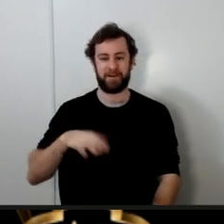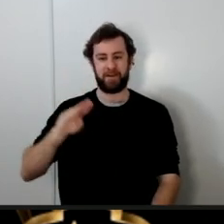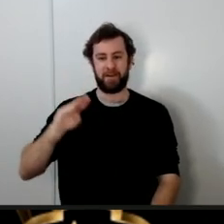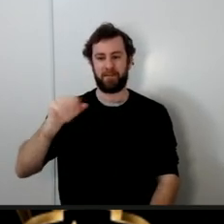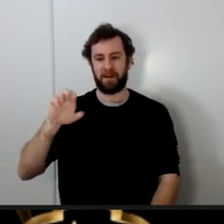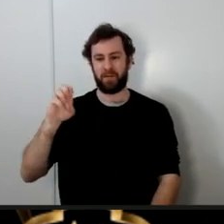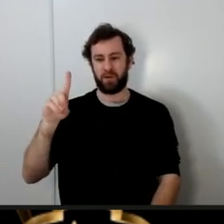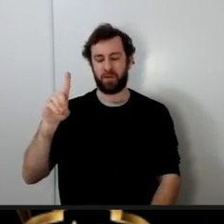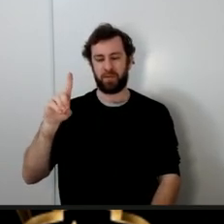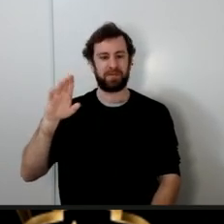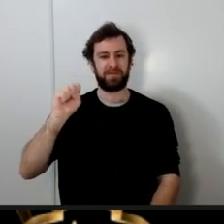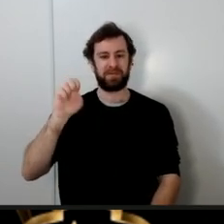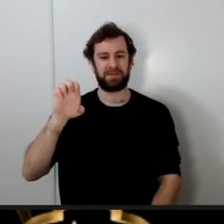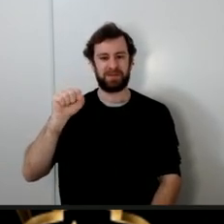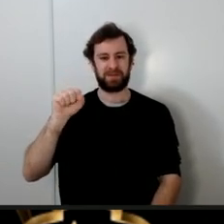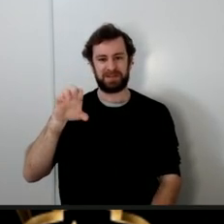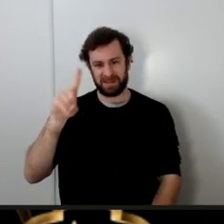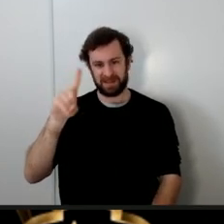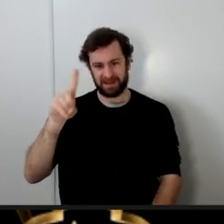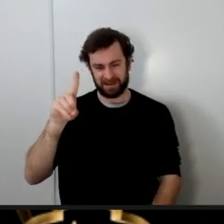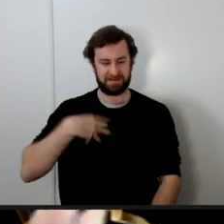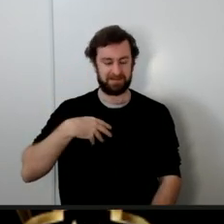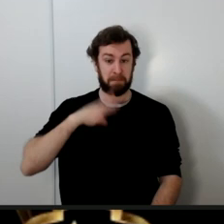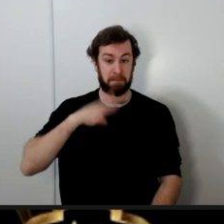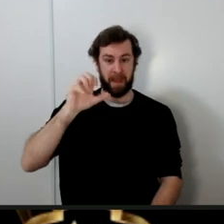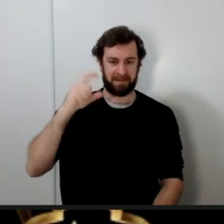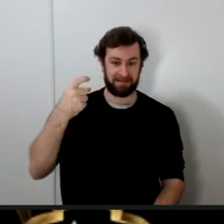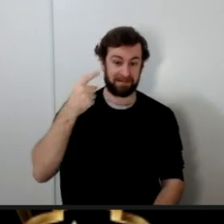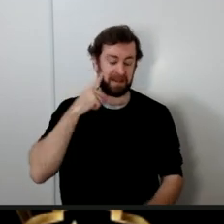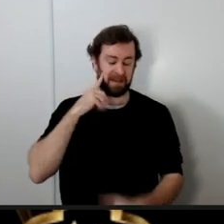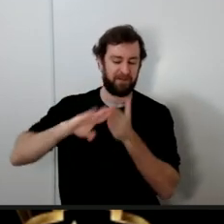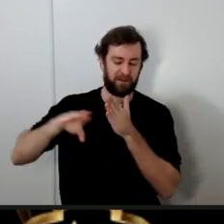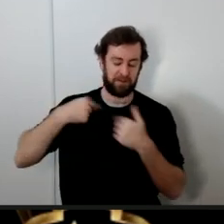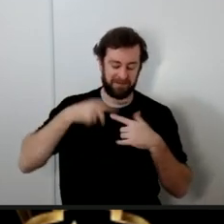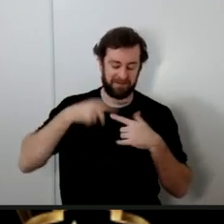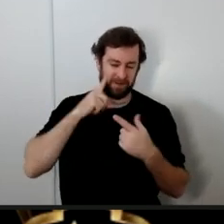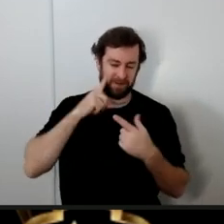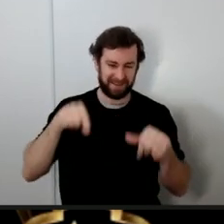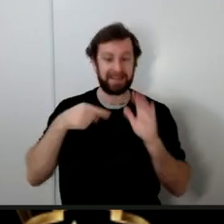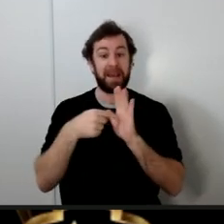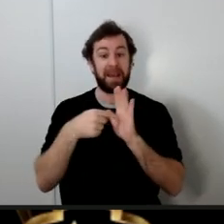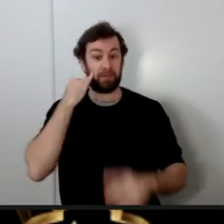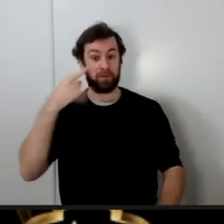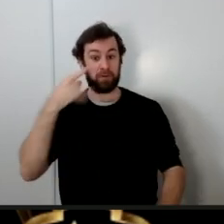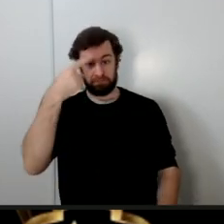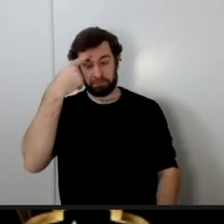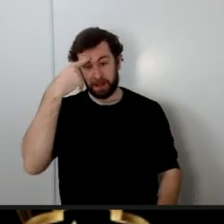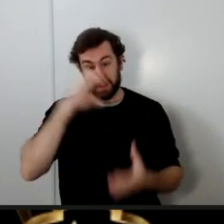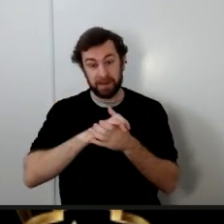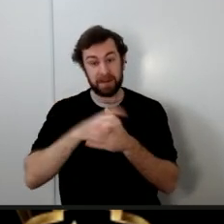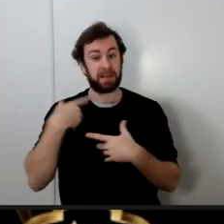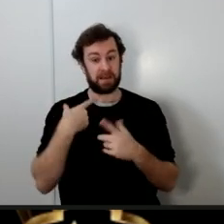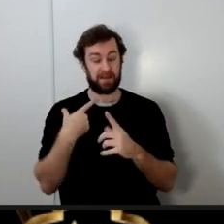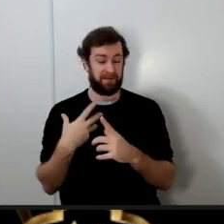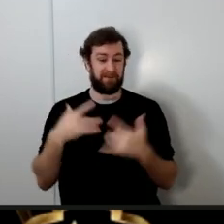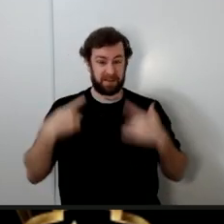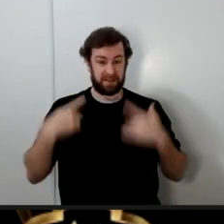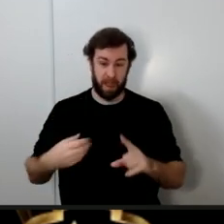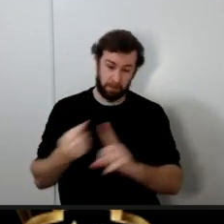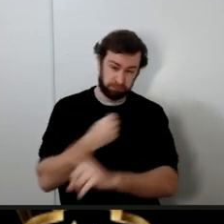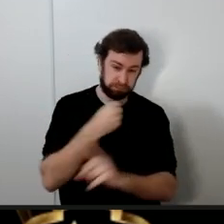imagine imagine if today you hear in the community that brother Mahbub Suji has physically attacked a woman